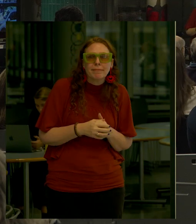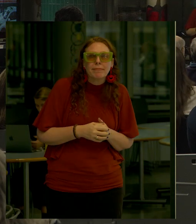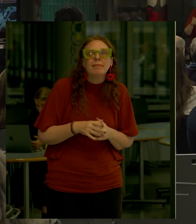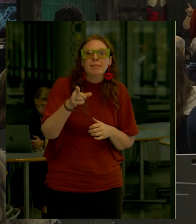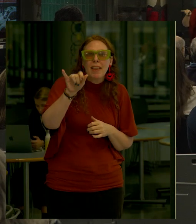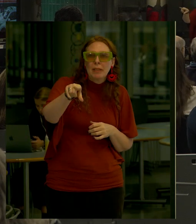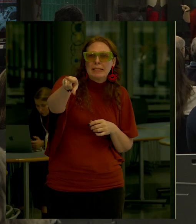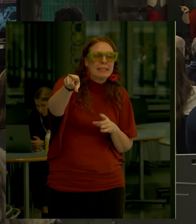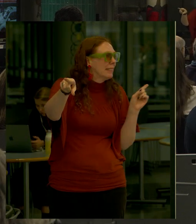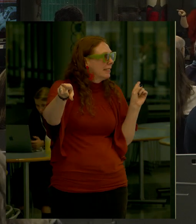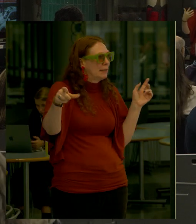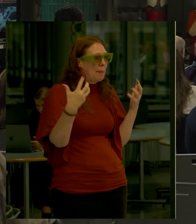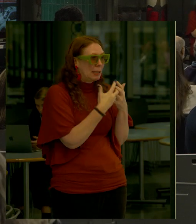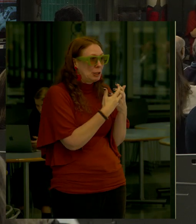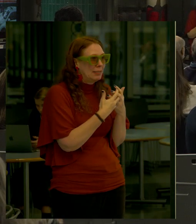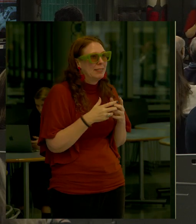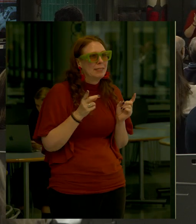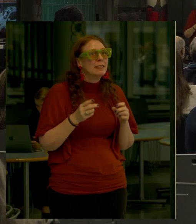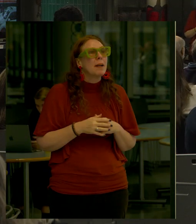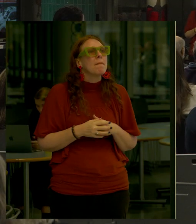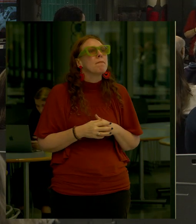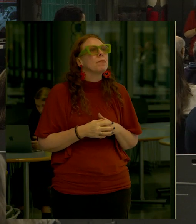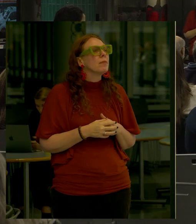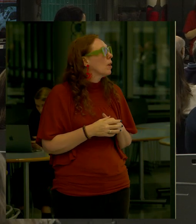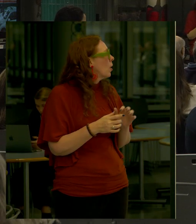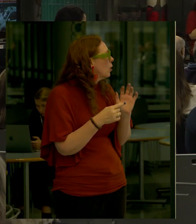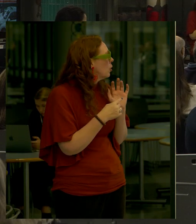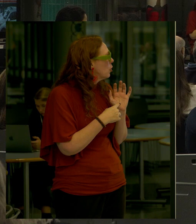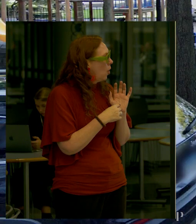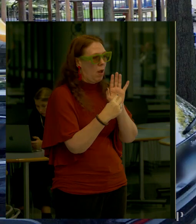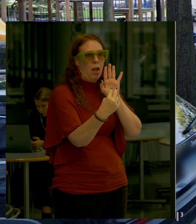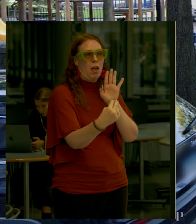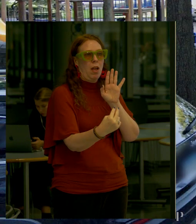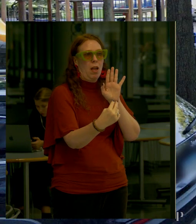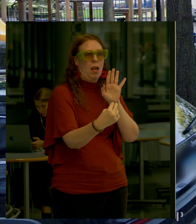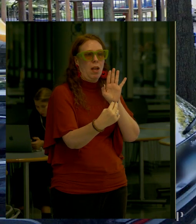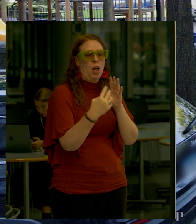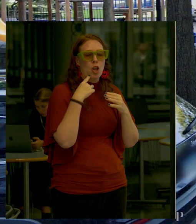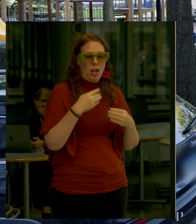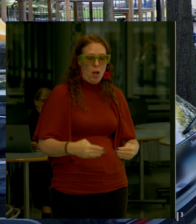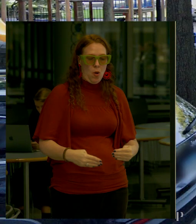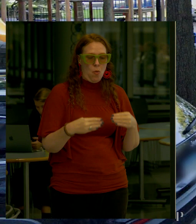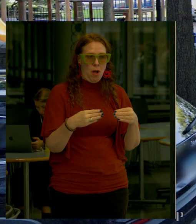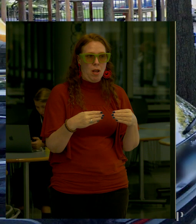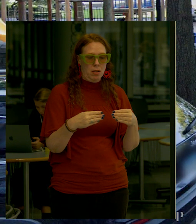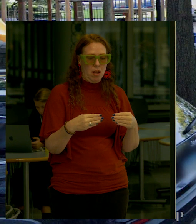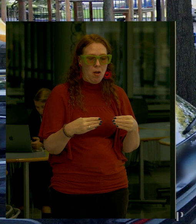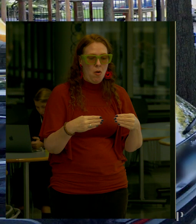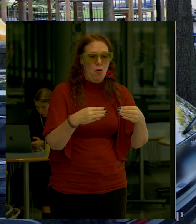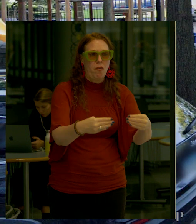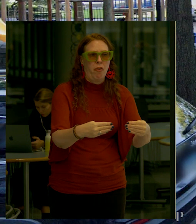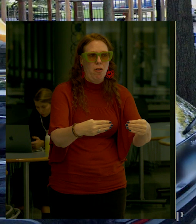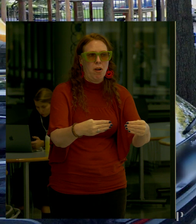That one Yep Yep So there When you show it from another side It looks like that wall is set back further